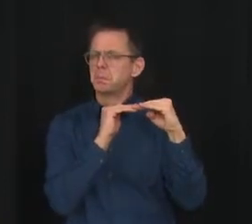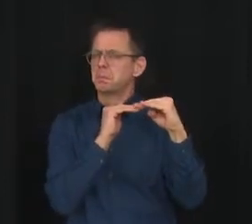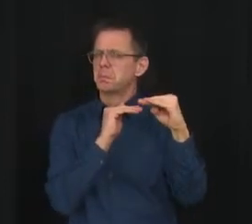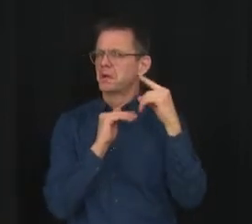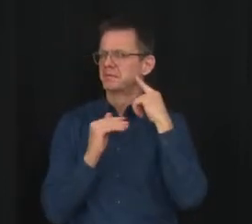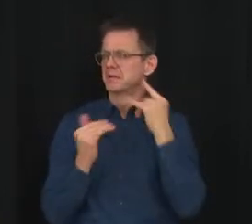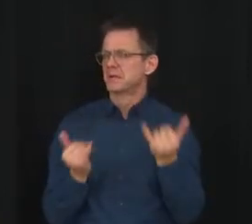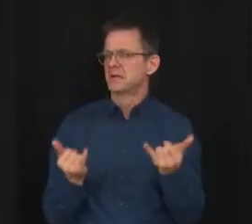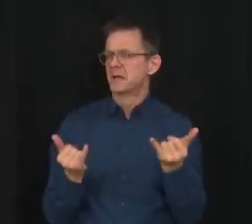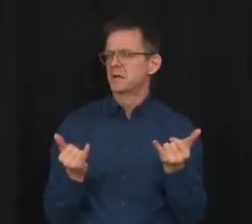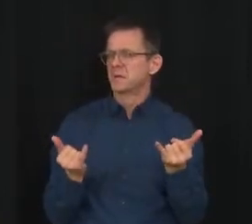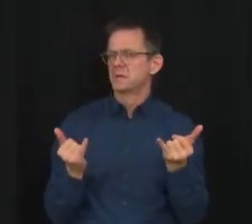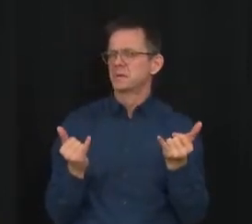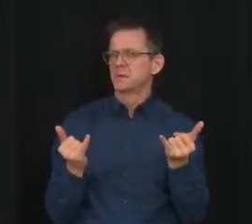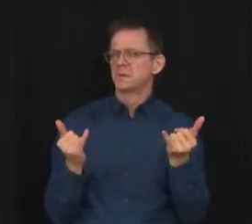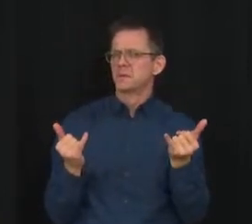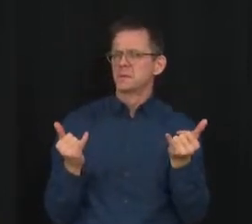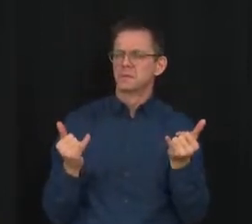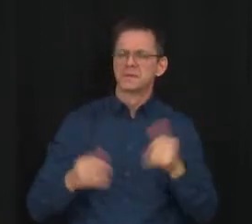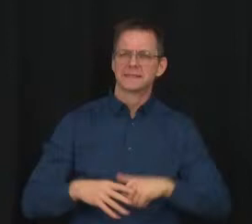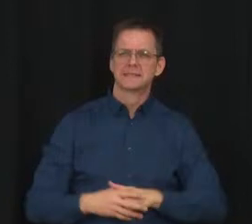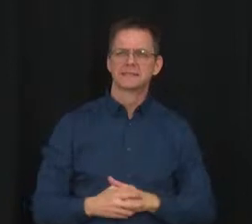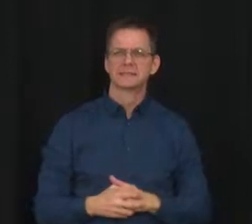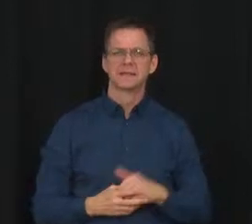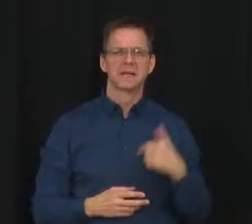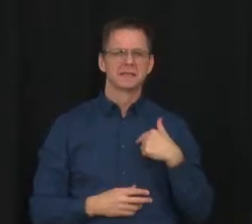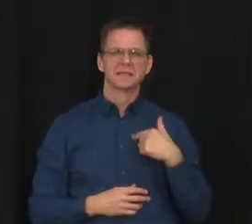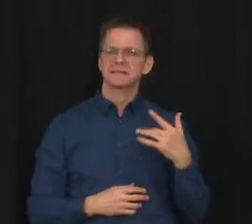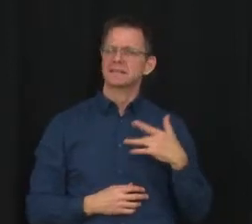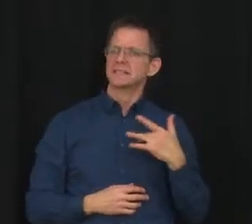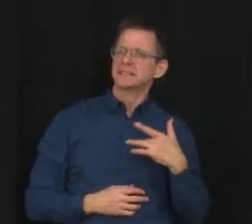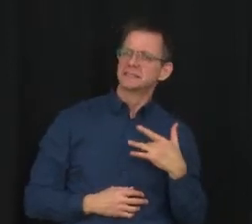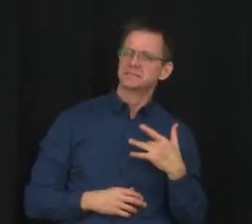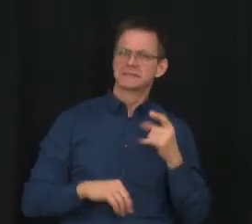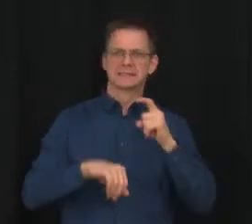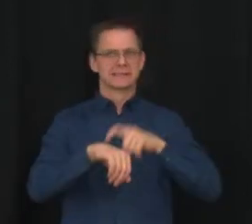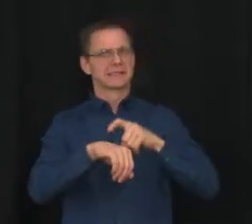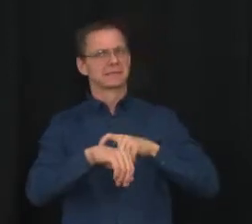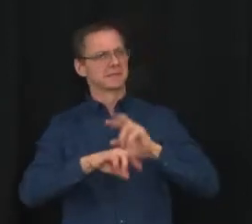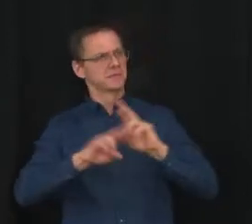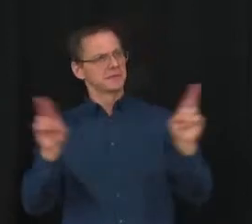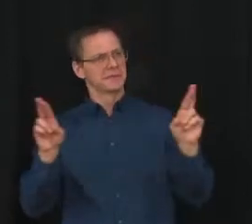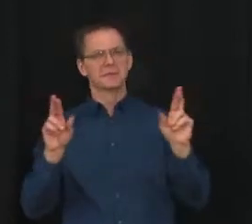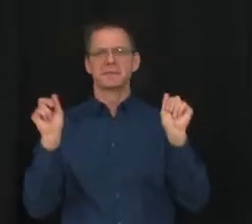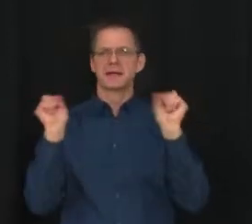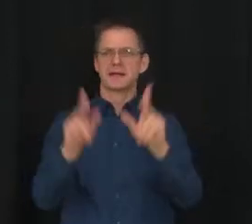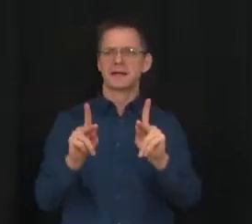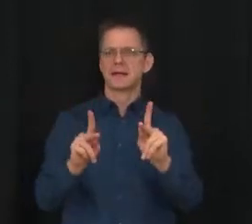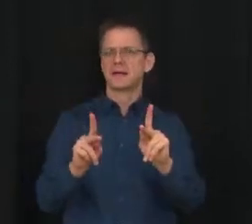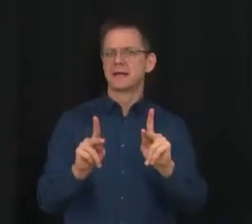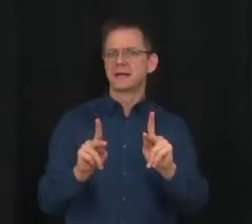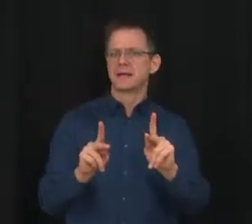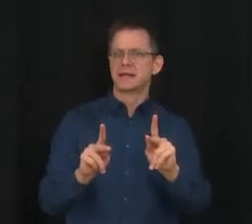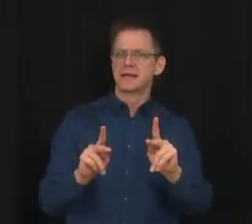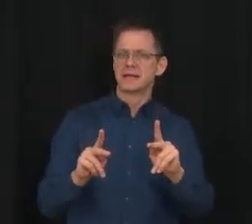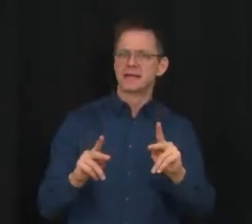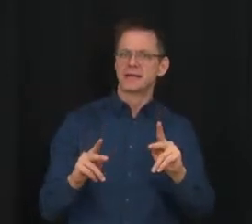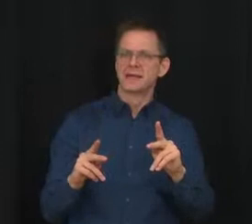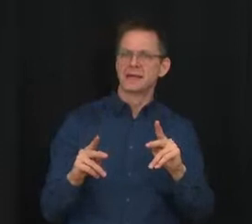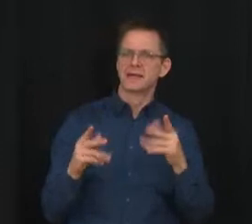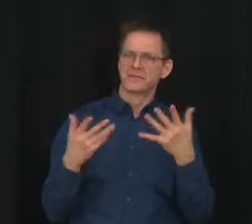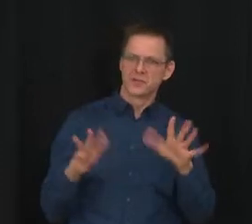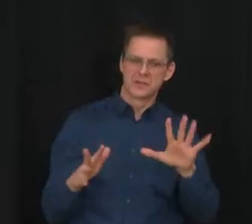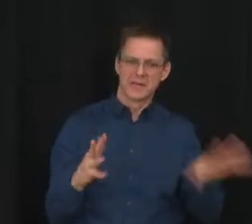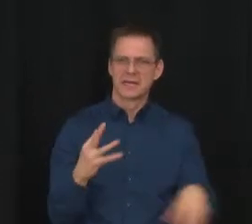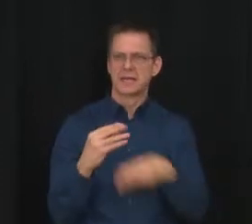that at this point in time we are ready to go back. We've had the additional one week spoken to school divisions. I had a meeting with all the